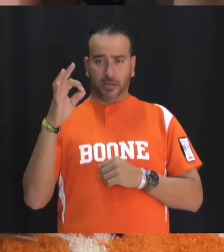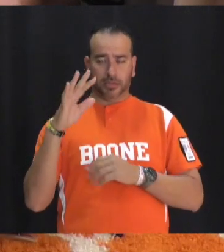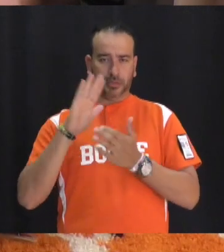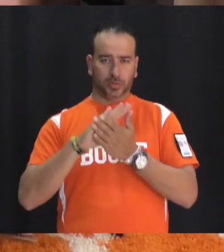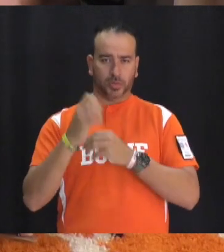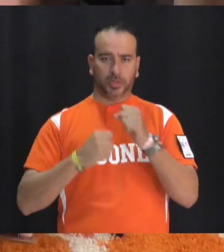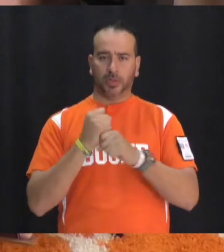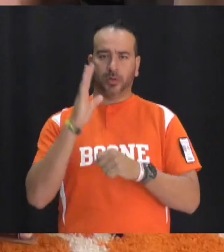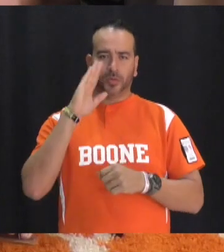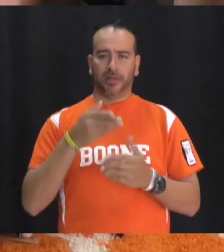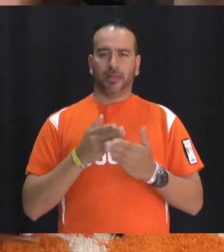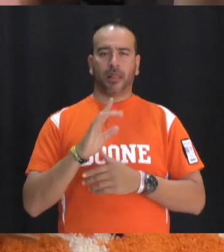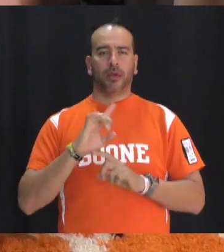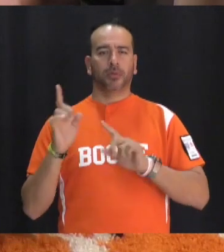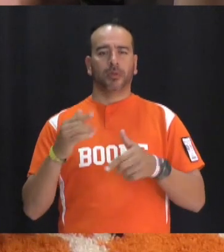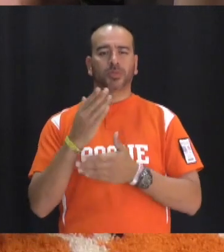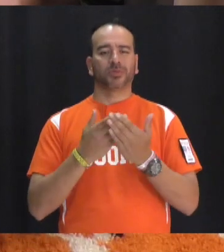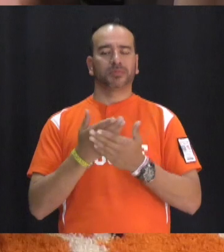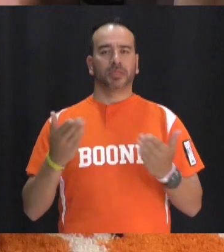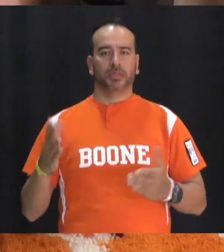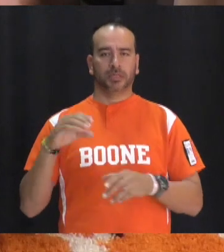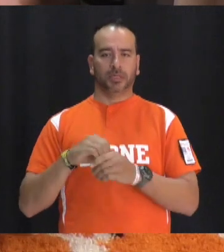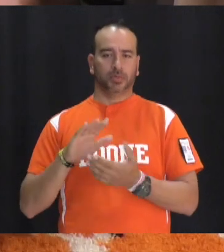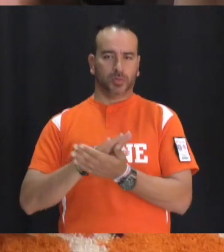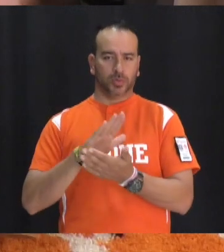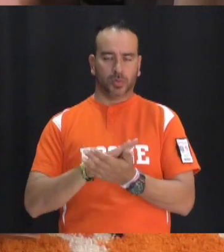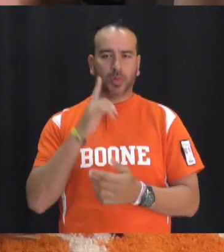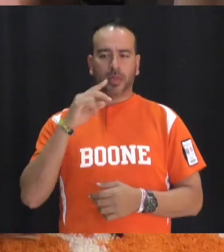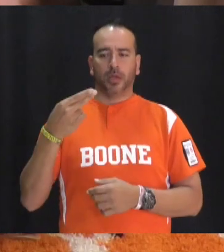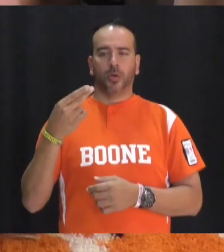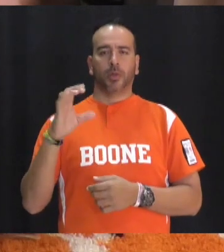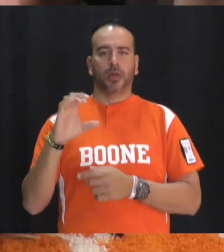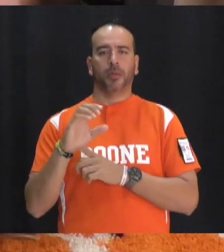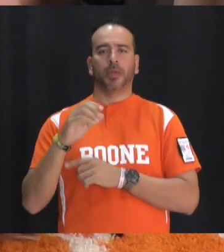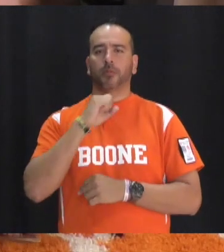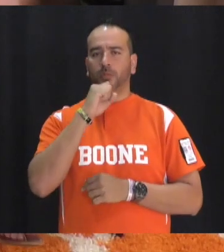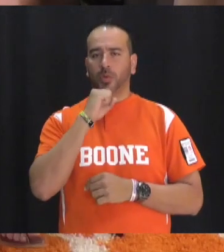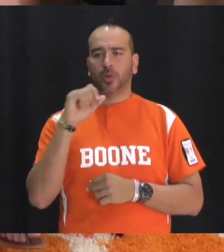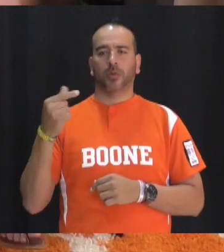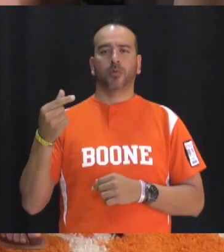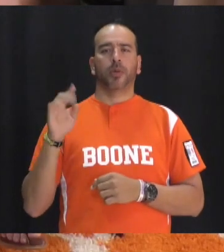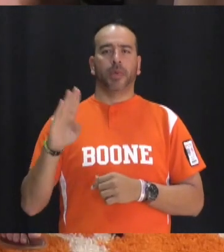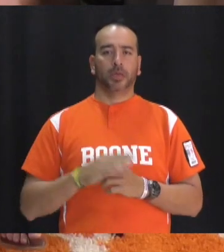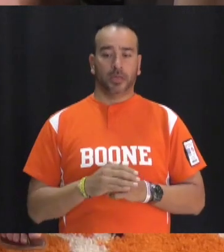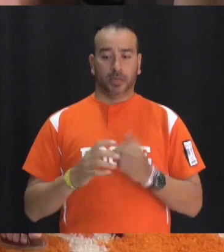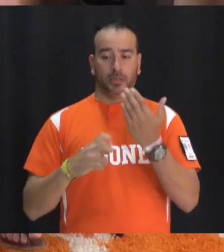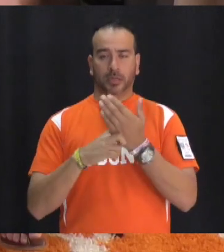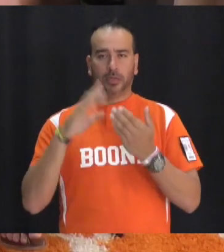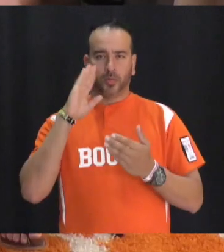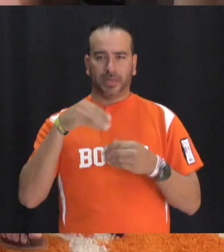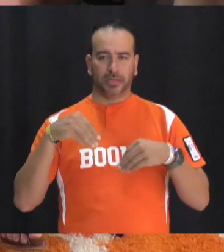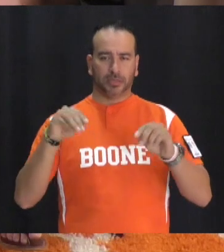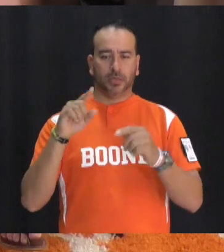will not be permitted to certain extracurricular activities like homecoming prom and grad bash tickets will not be